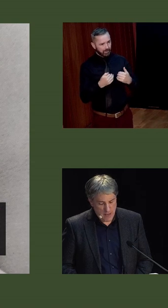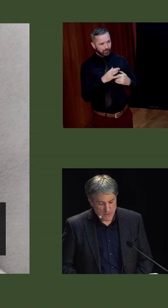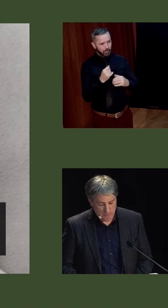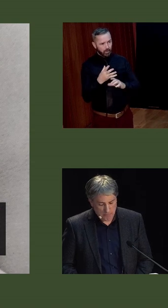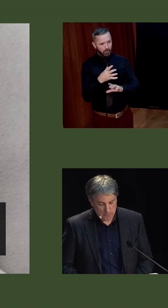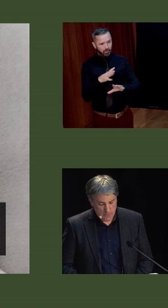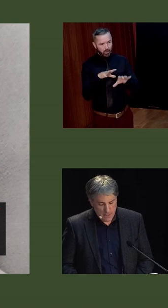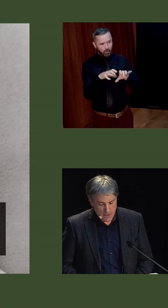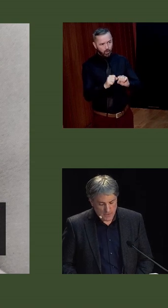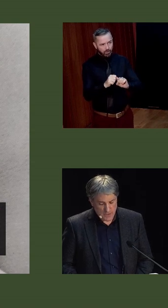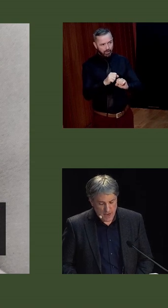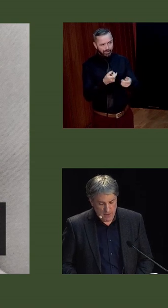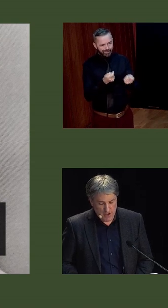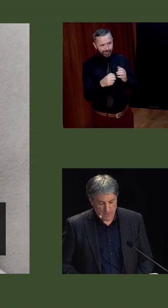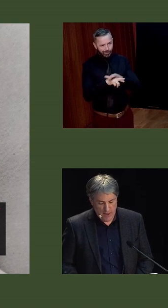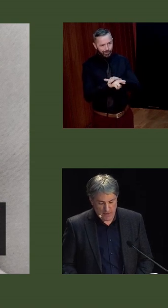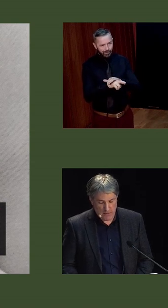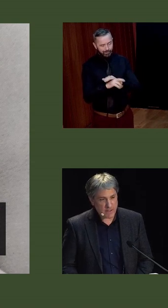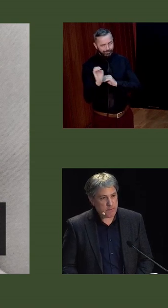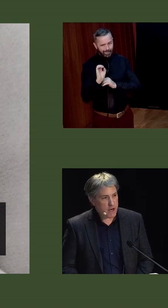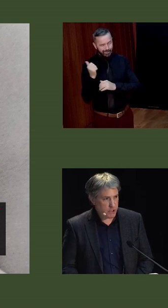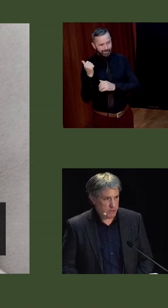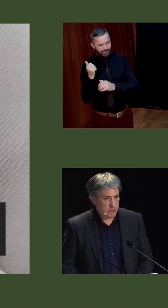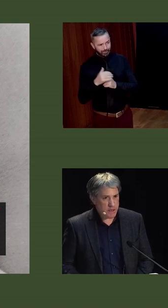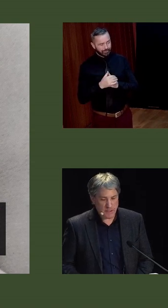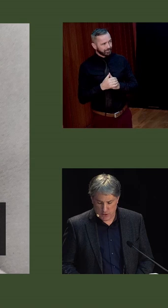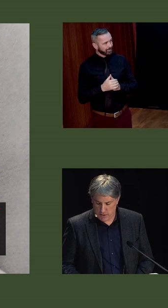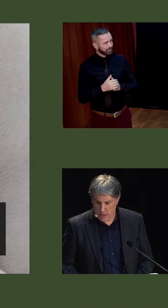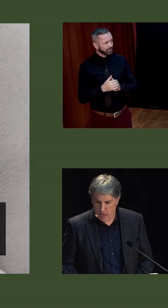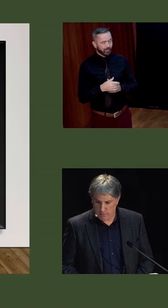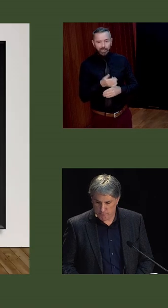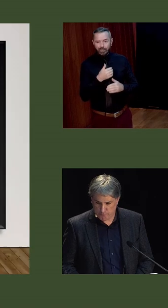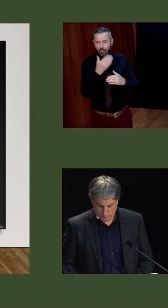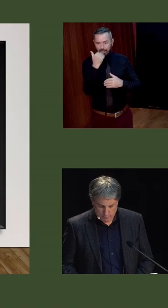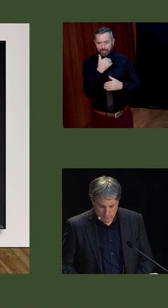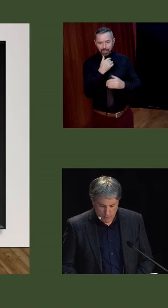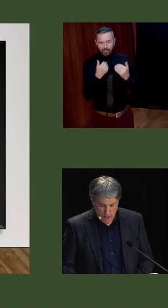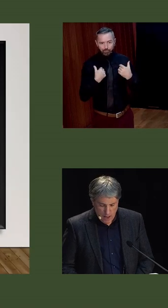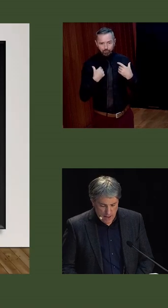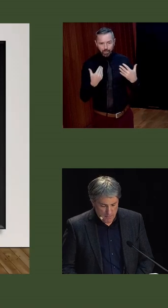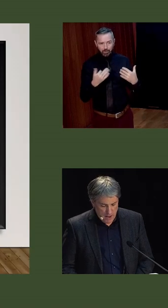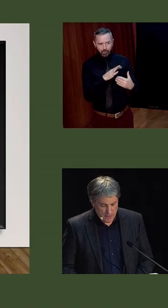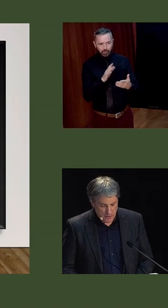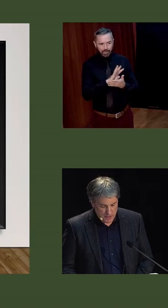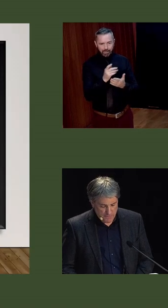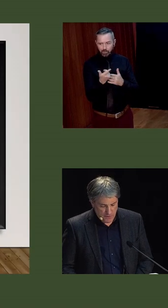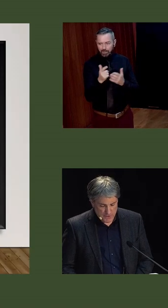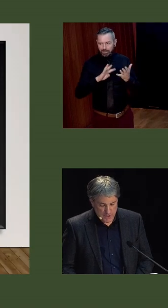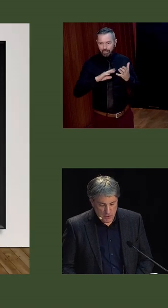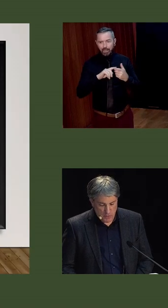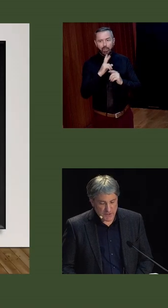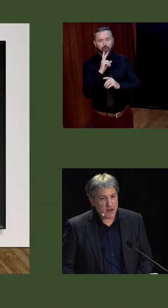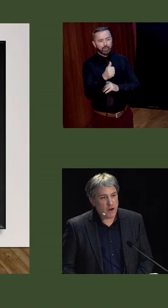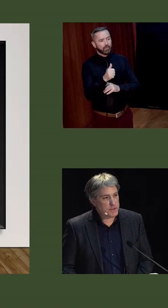colonial master. The centenary of Catholic emancipation in 1929 and the